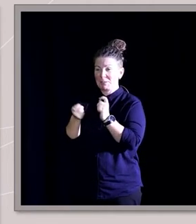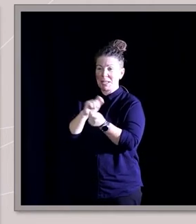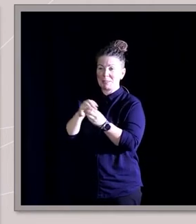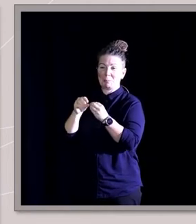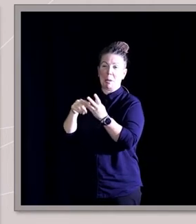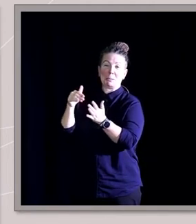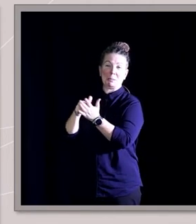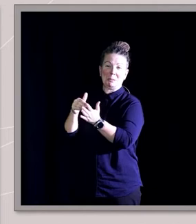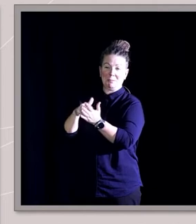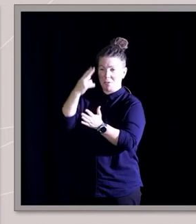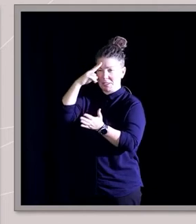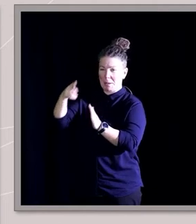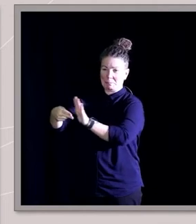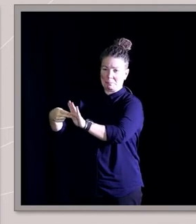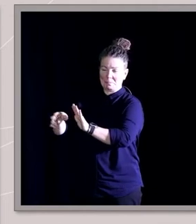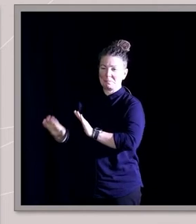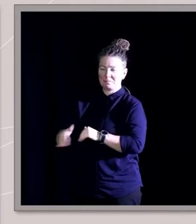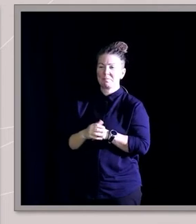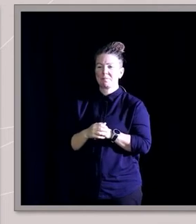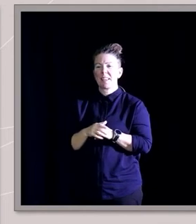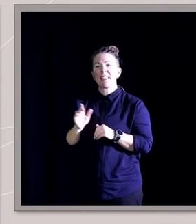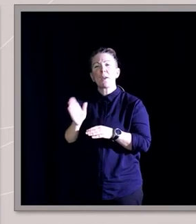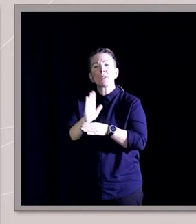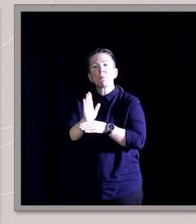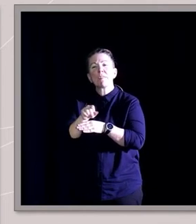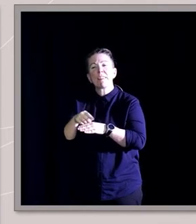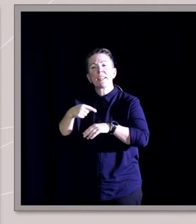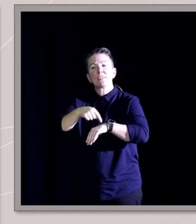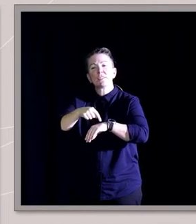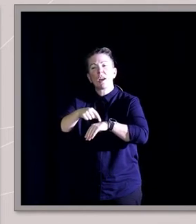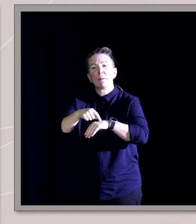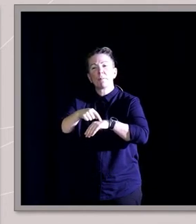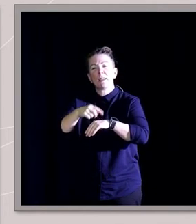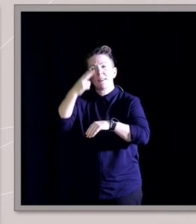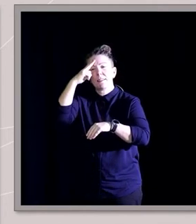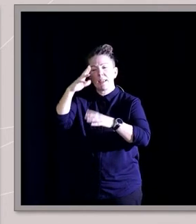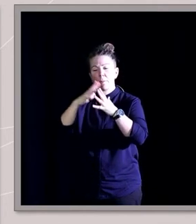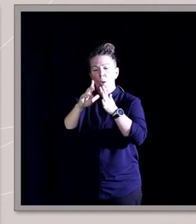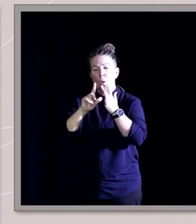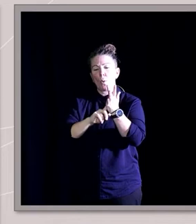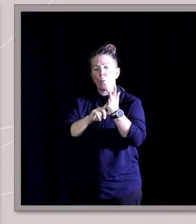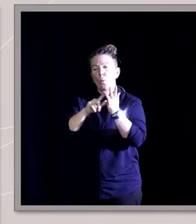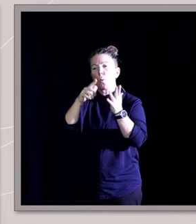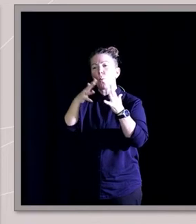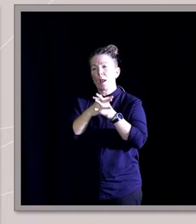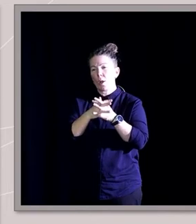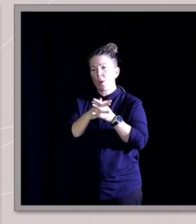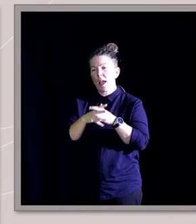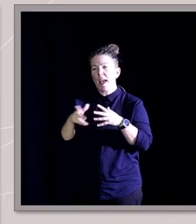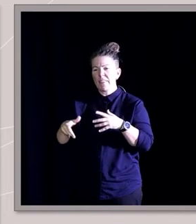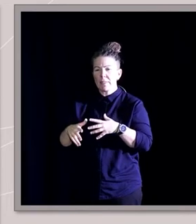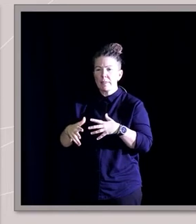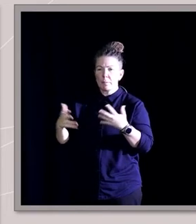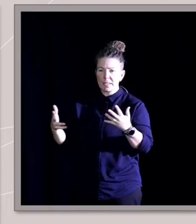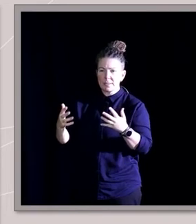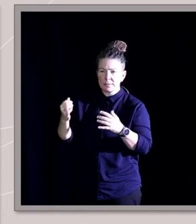Funny story, actually. There was a movie around that time called Willow, and the biggest kind of neg in that movie was Peck, Peck. So, when Buzz